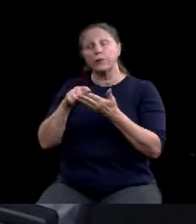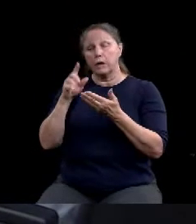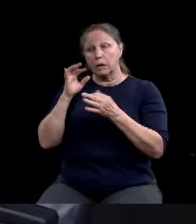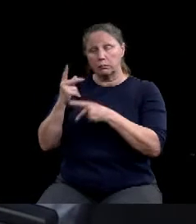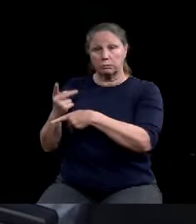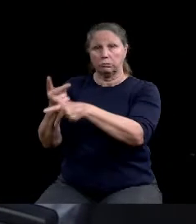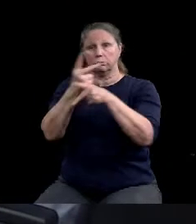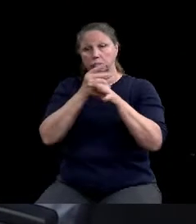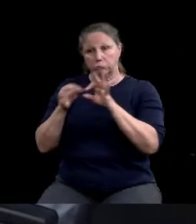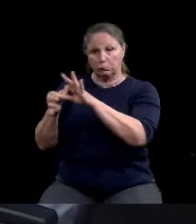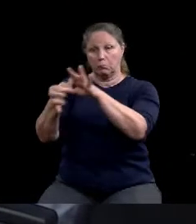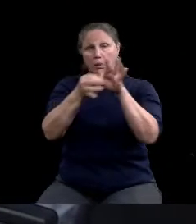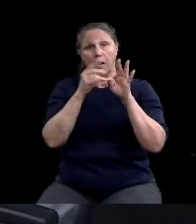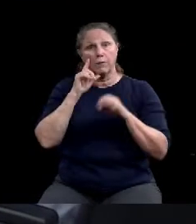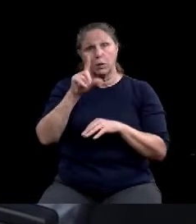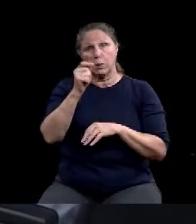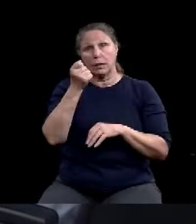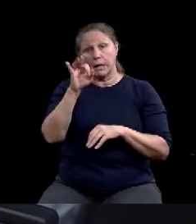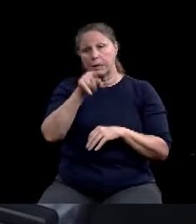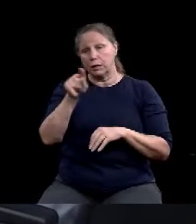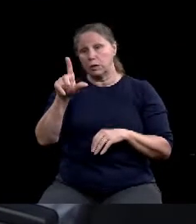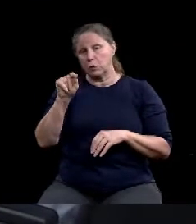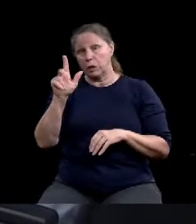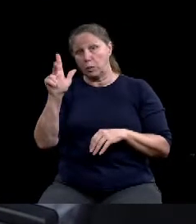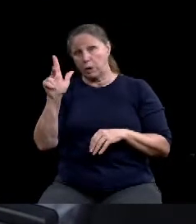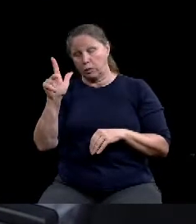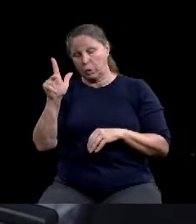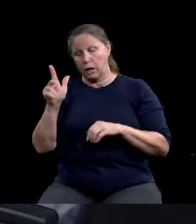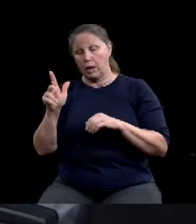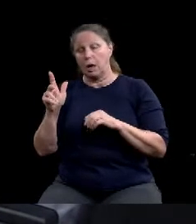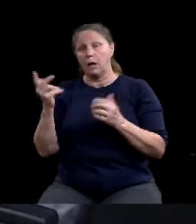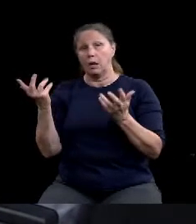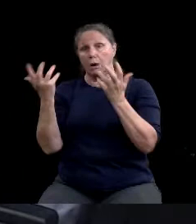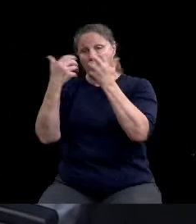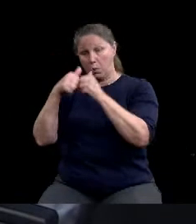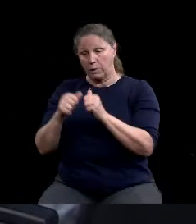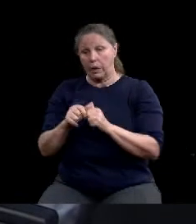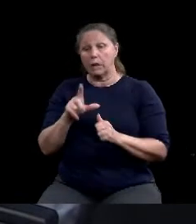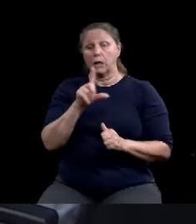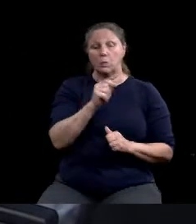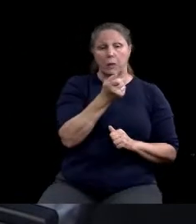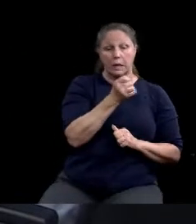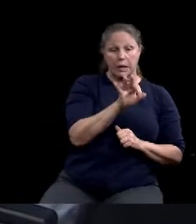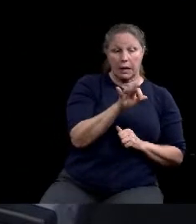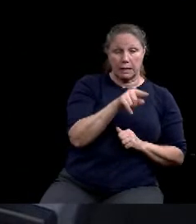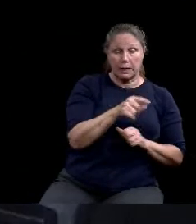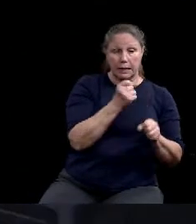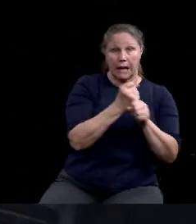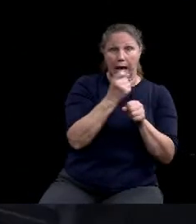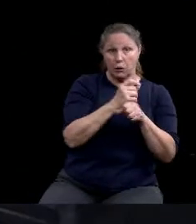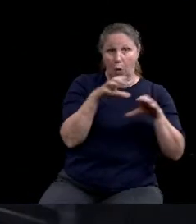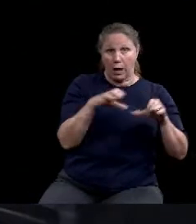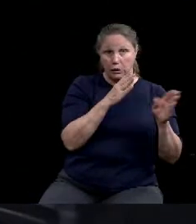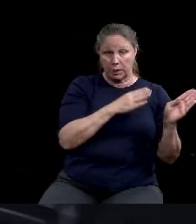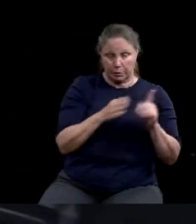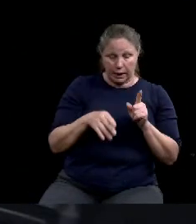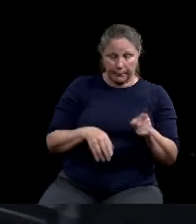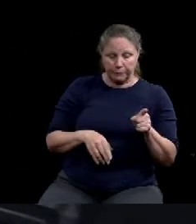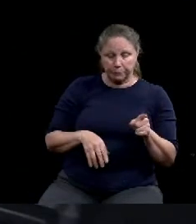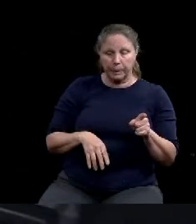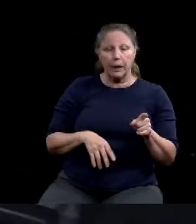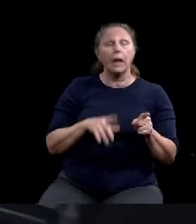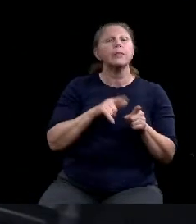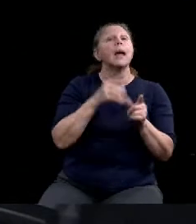and a 2019 consolidated annual action plan to provide funding for economic development